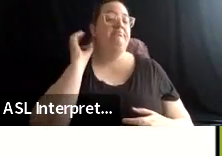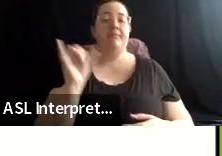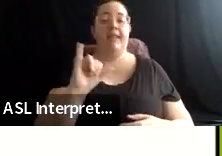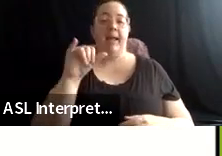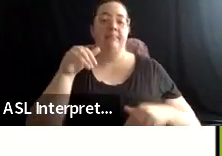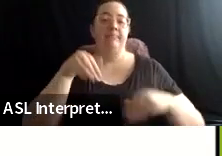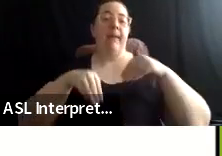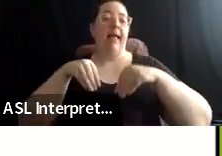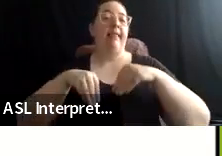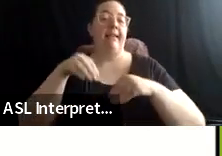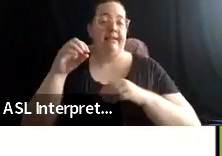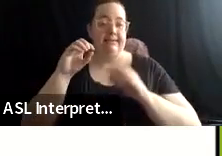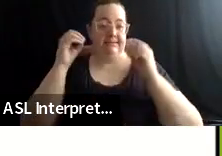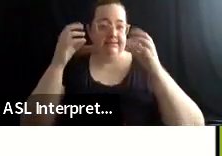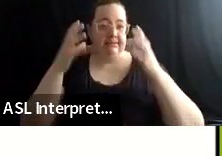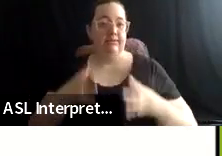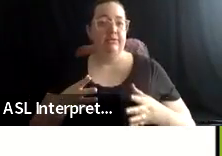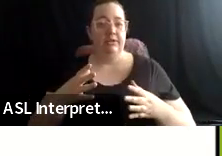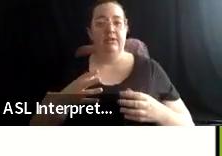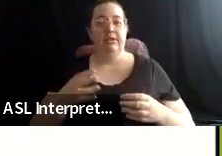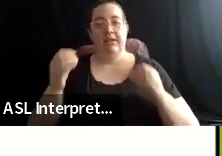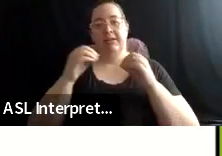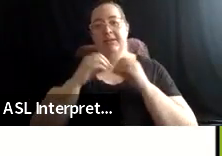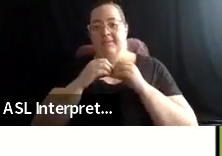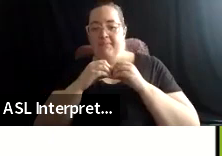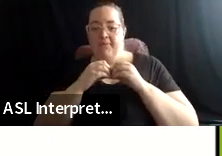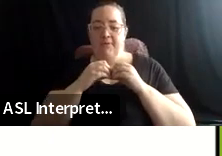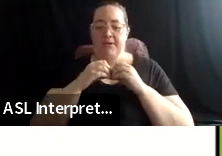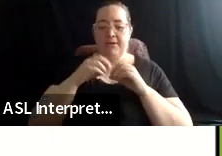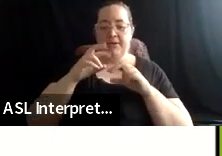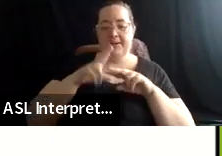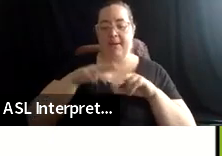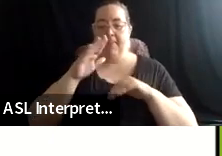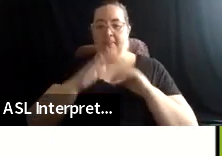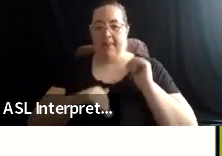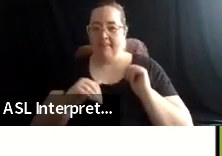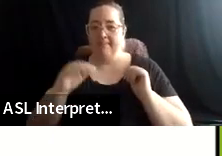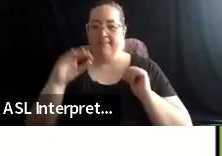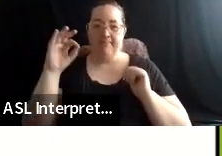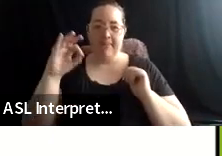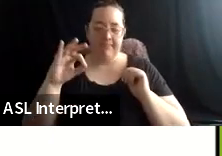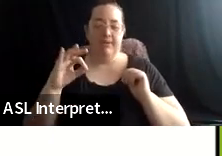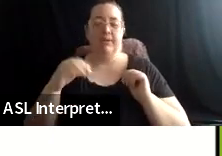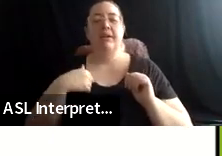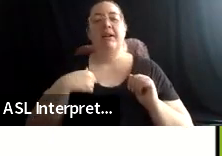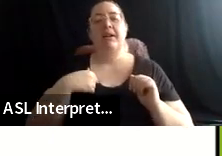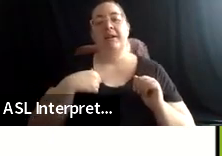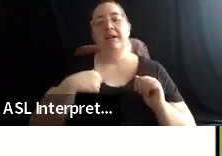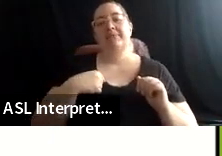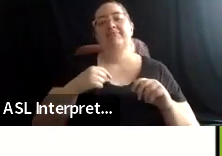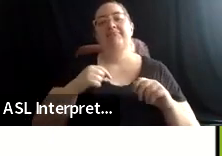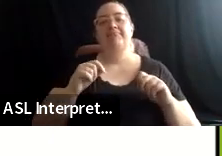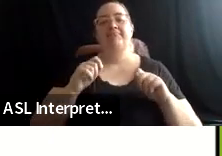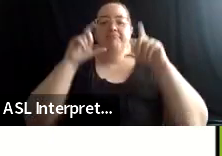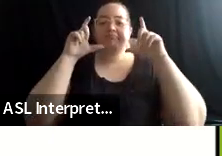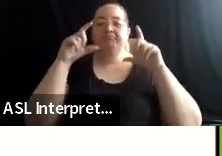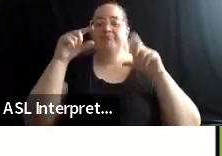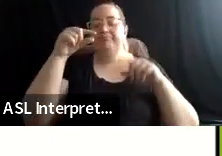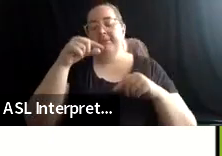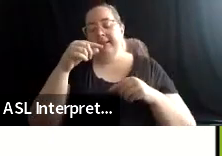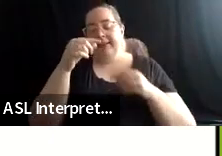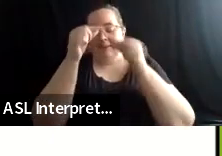more salt than pepper. I have a heart shaped face with a high forehead and thin eyebrows and a number of crows feet and laugh lines.